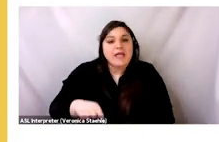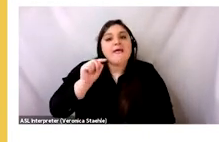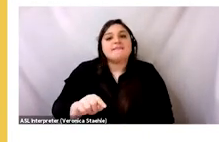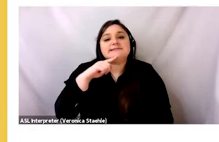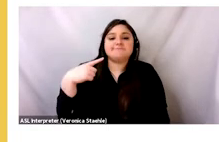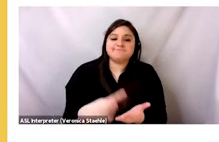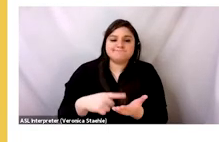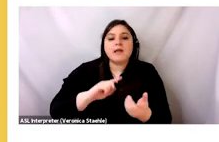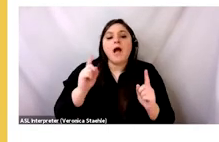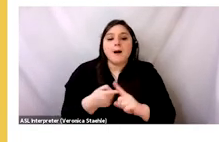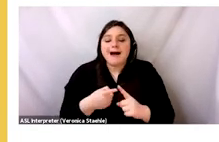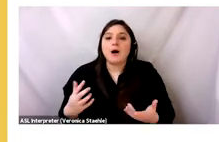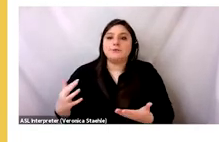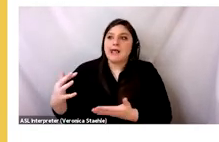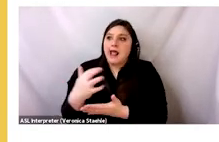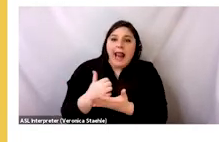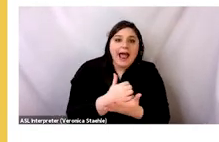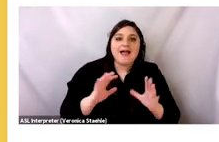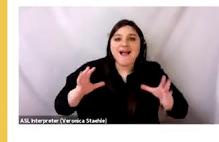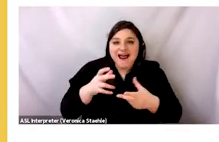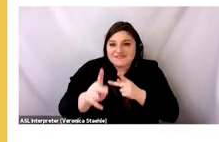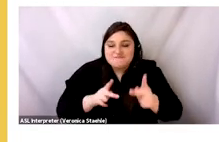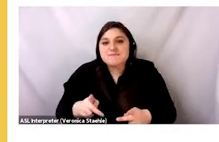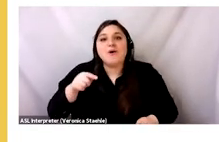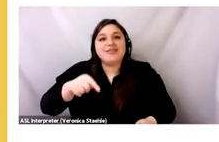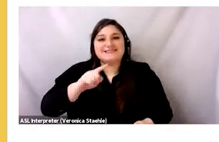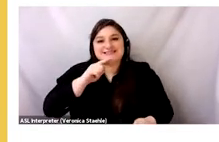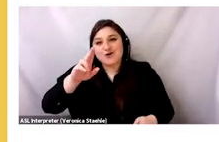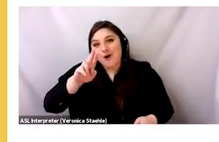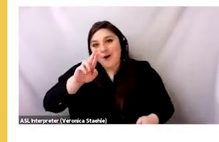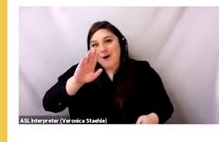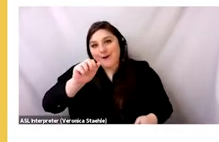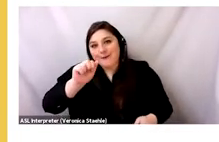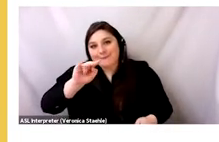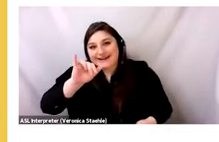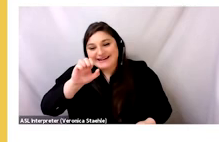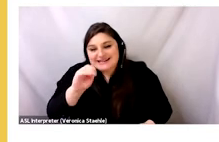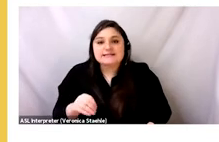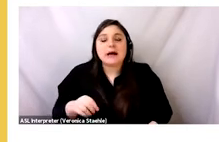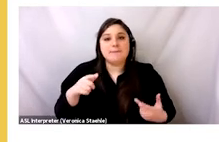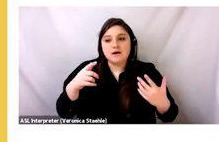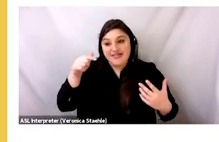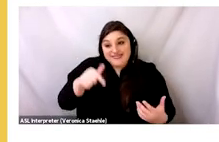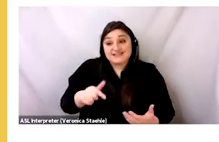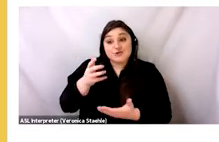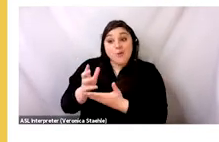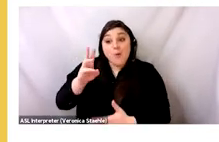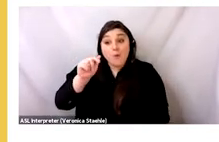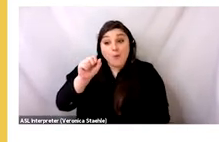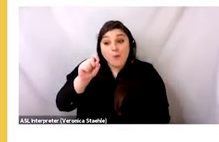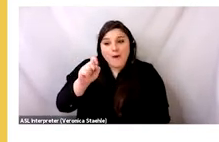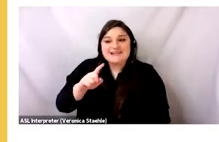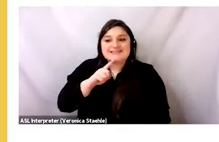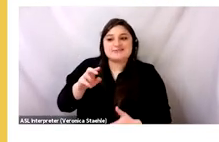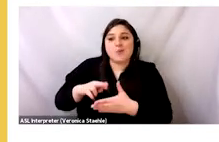is a story of sustainability, of community, of resilience, of ingenuity, of collectivism, DIY urbanism. The